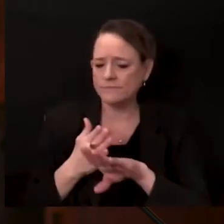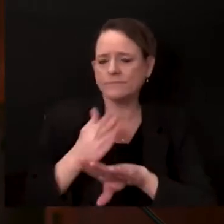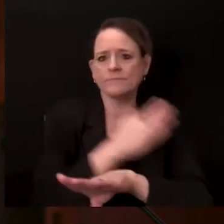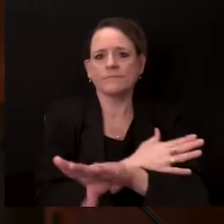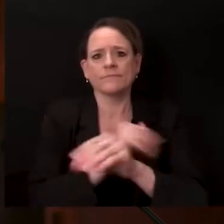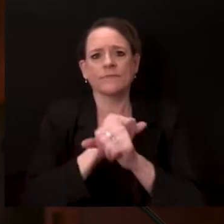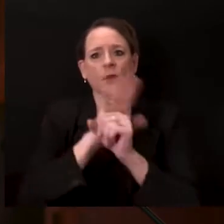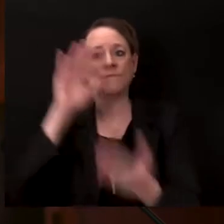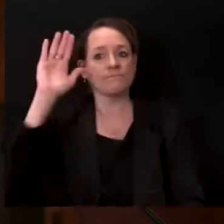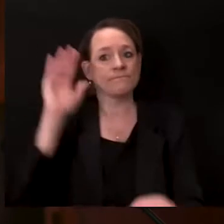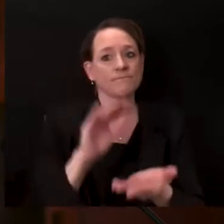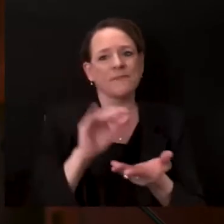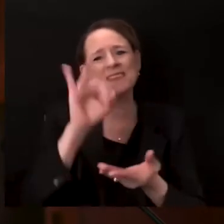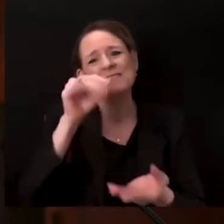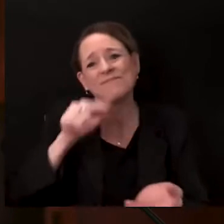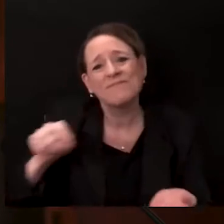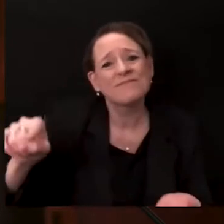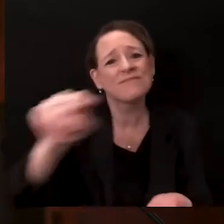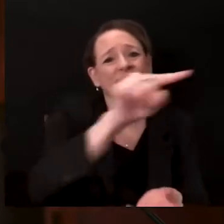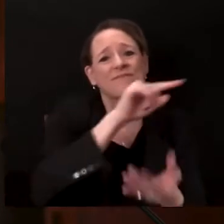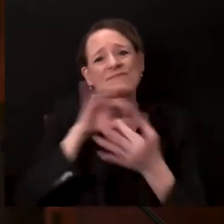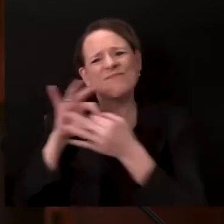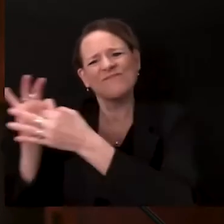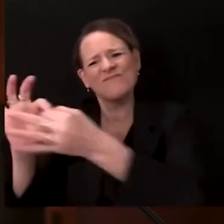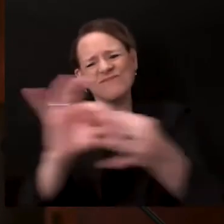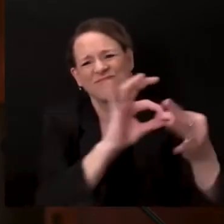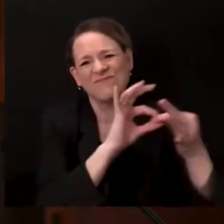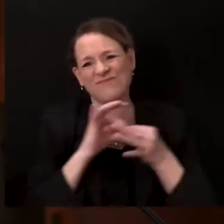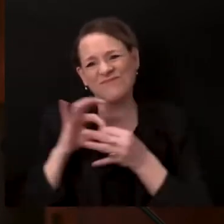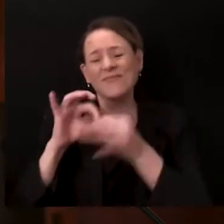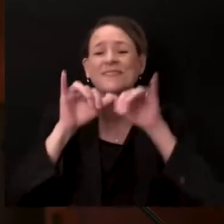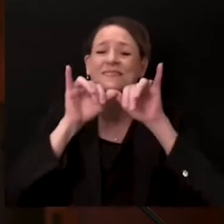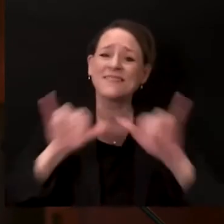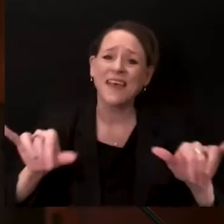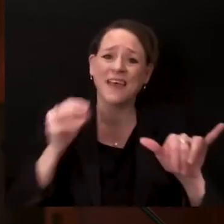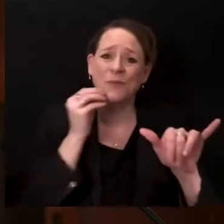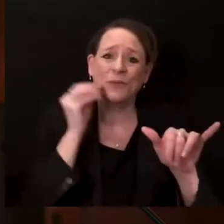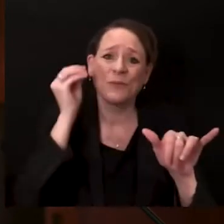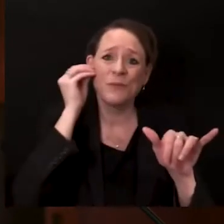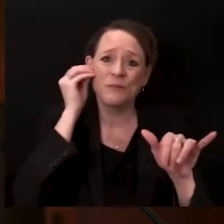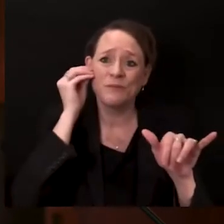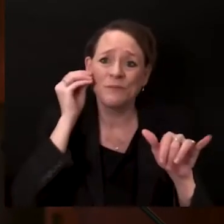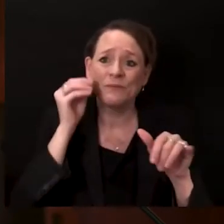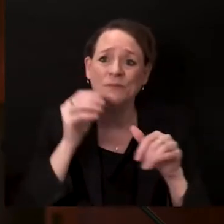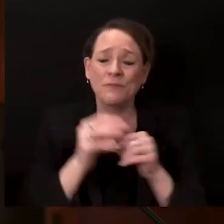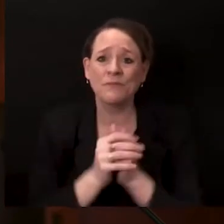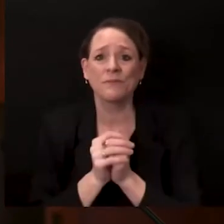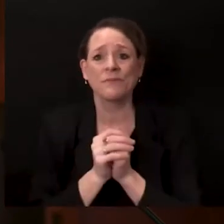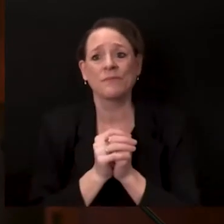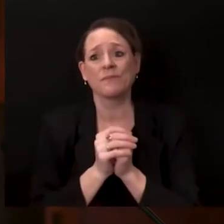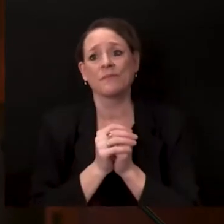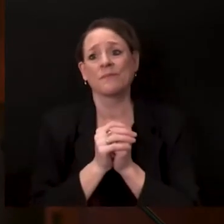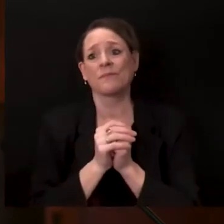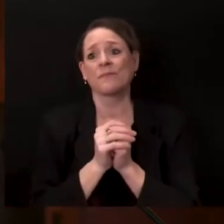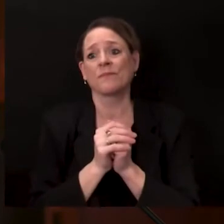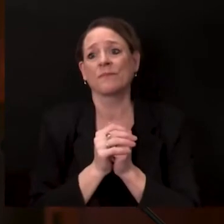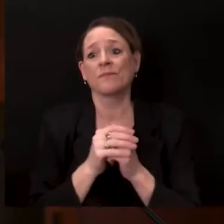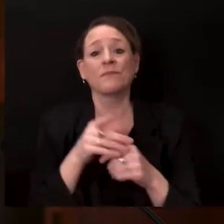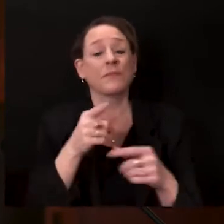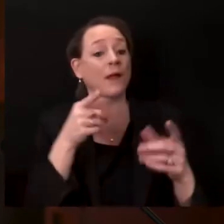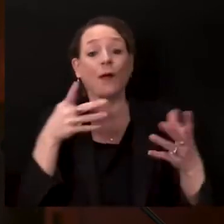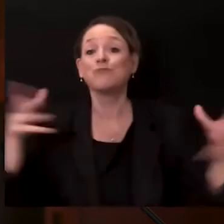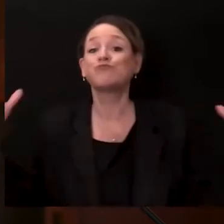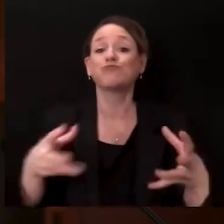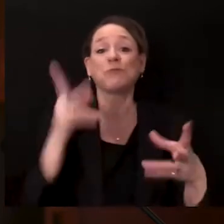stay home. Do not gather with folks that you don't live with. Going to a friend or a relative's house or hosting a dinner,